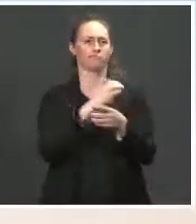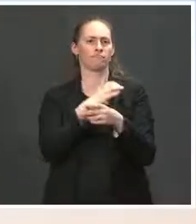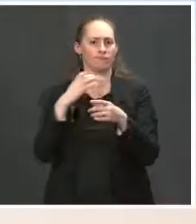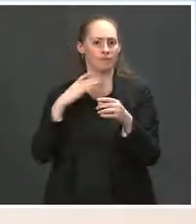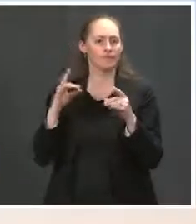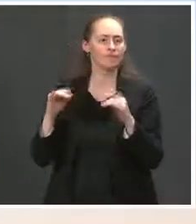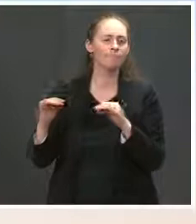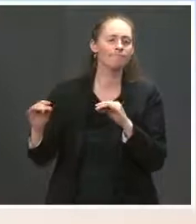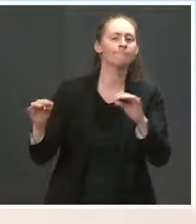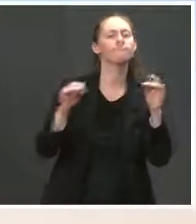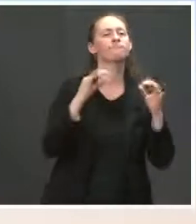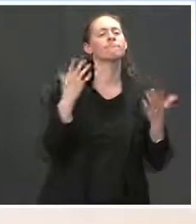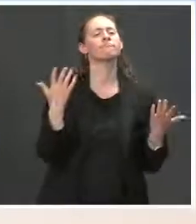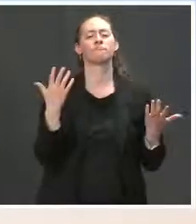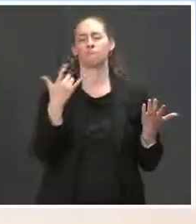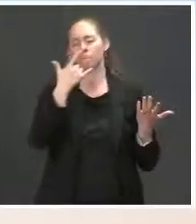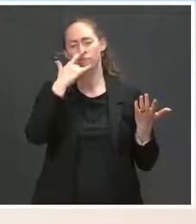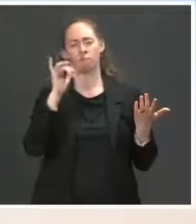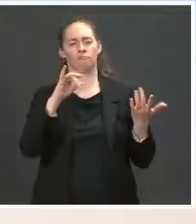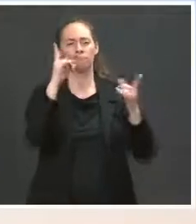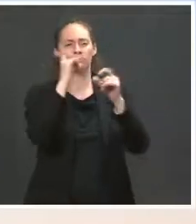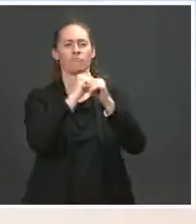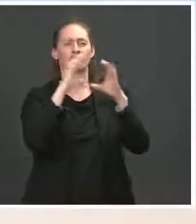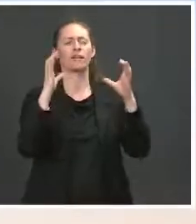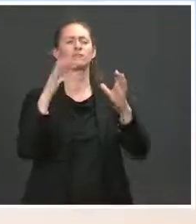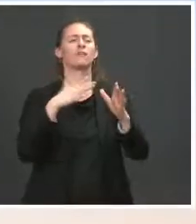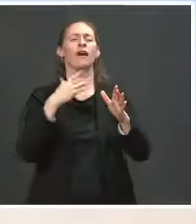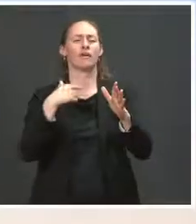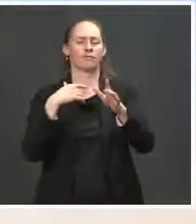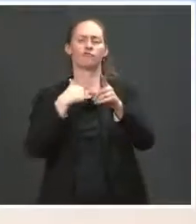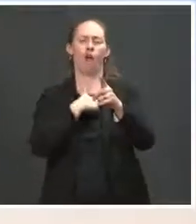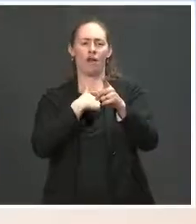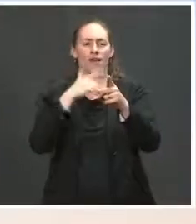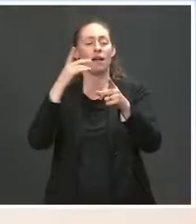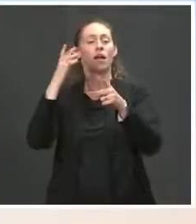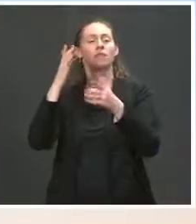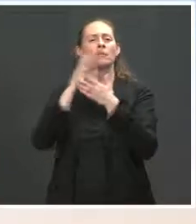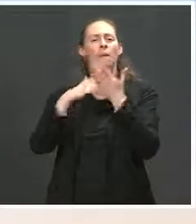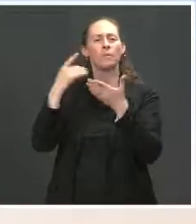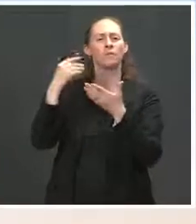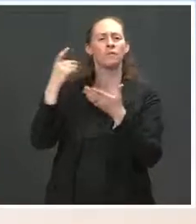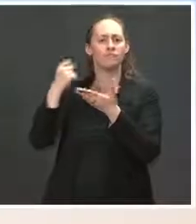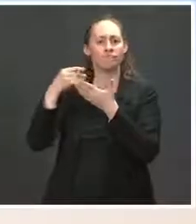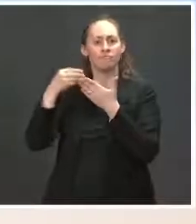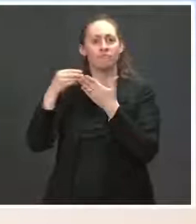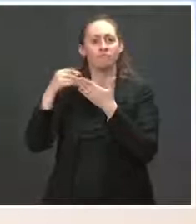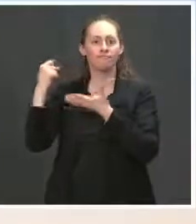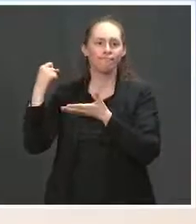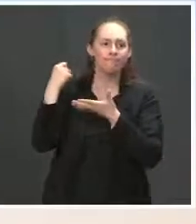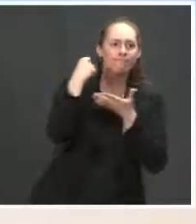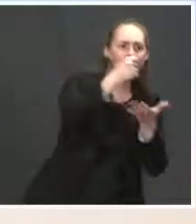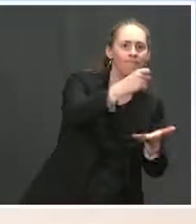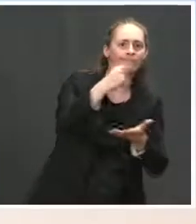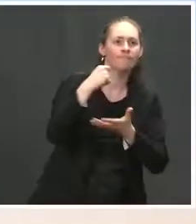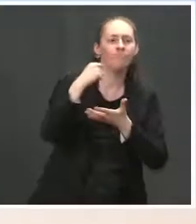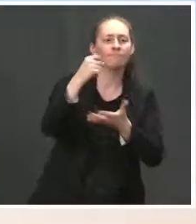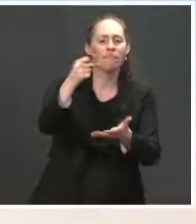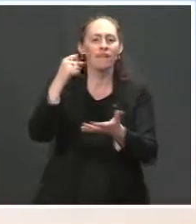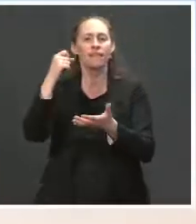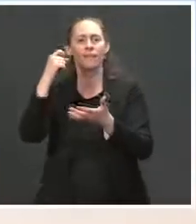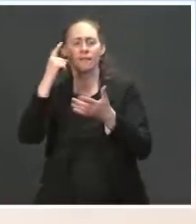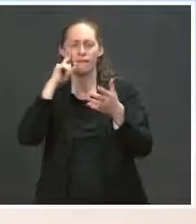the composition of grants are. There are some grants that will be specific to individual projects. There are some that will be competitive. There